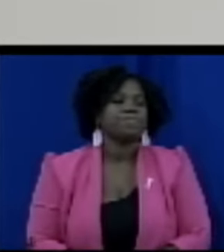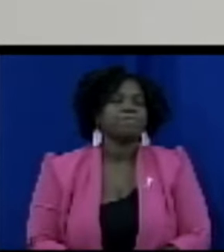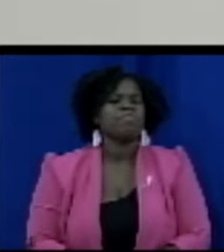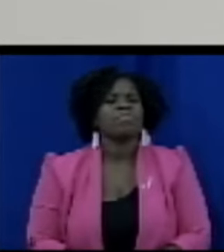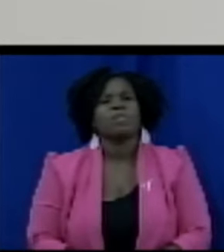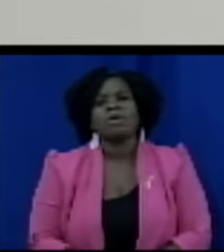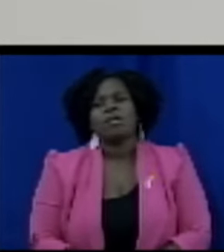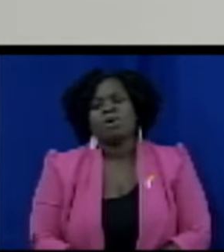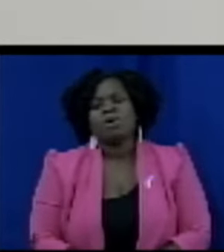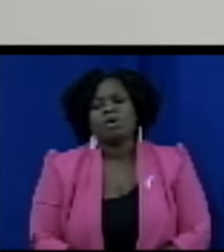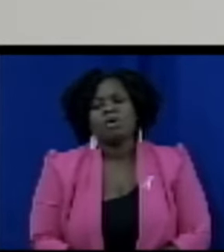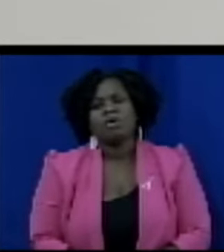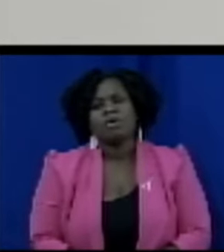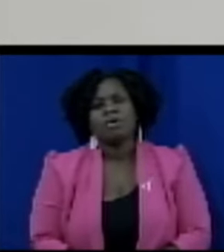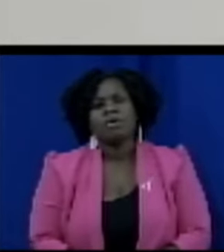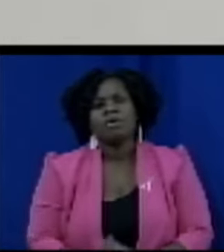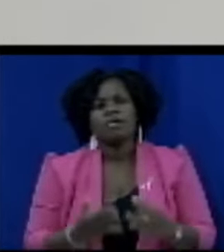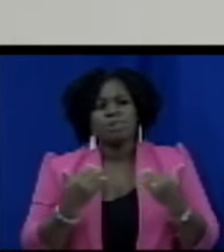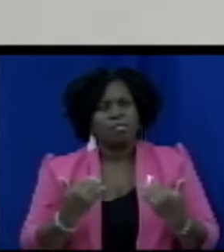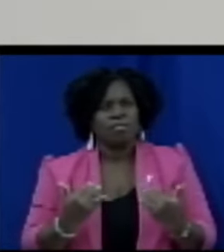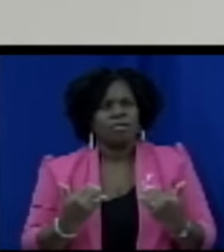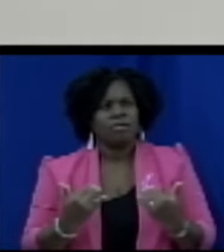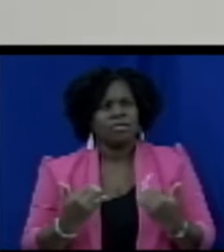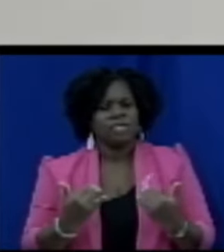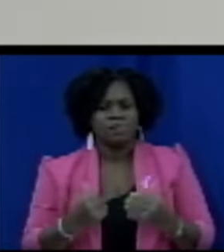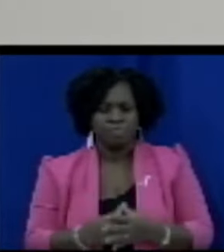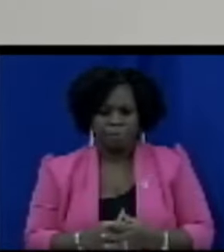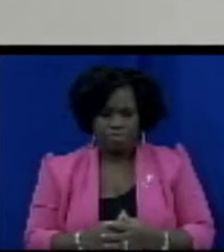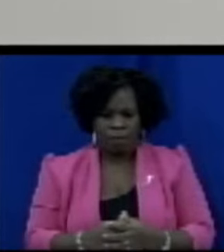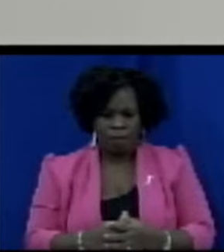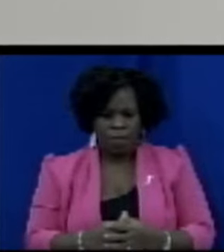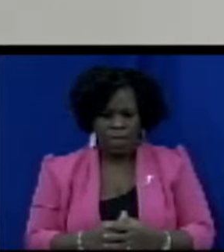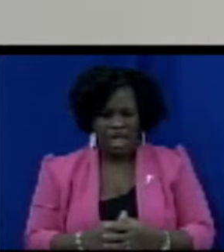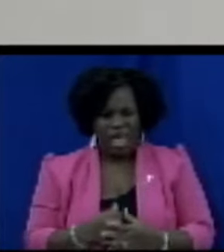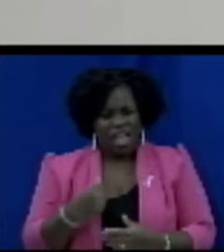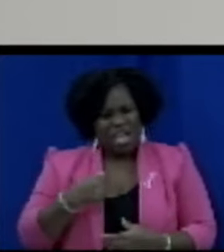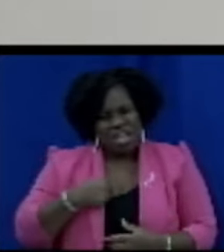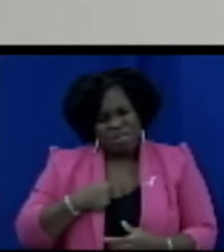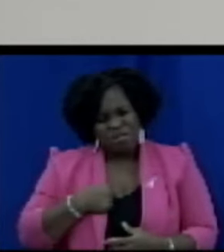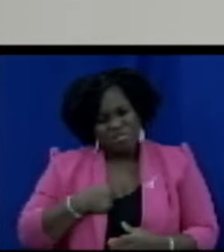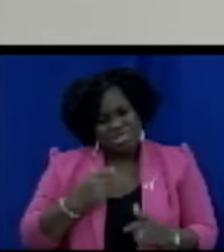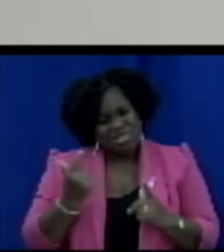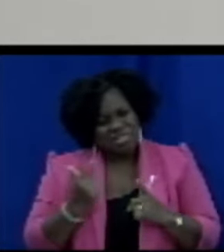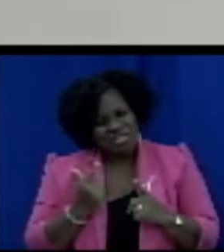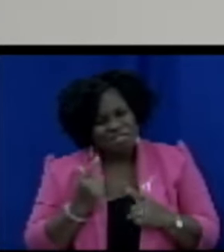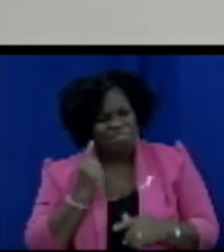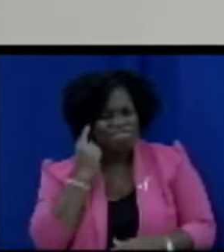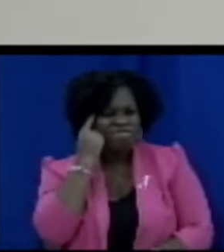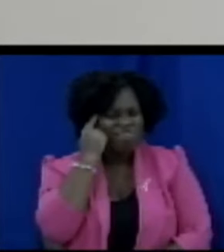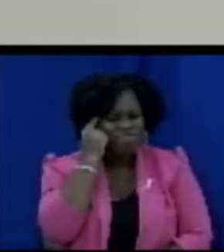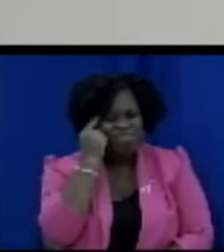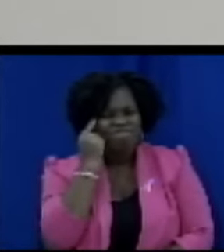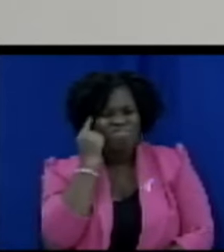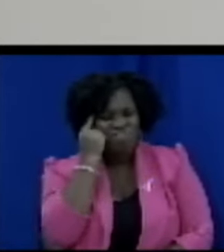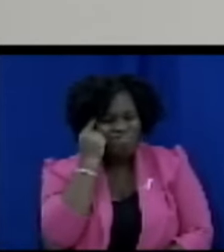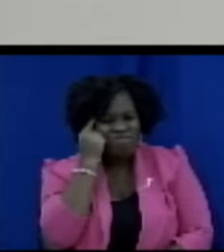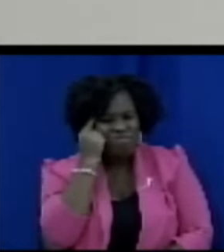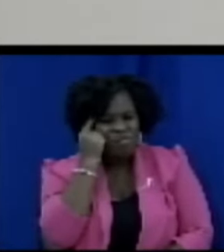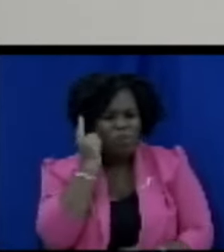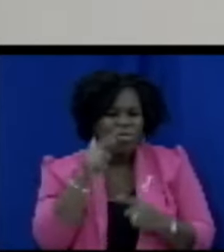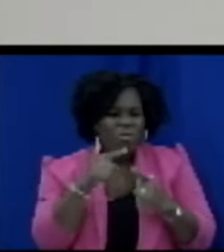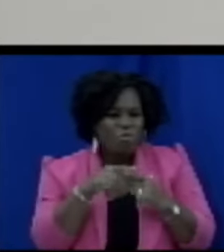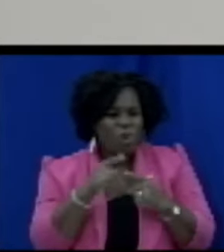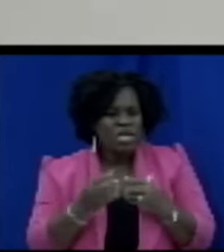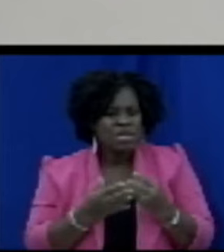I was a little intrigued when the mover said that if somebody purchases a product